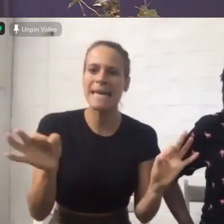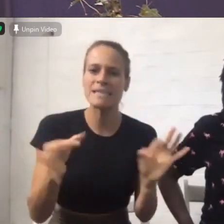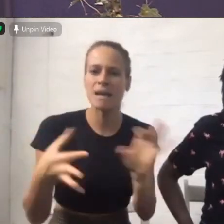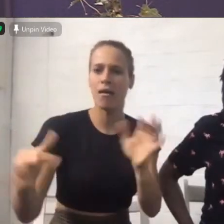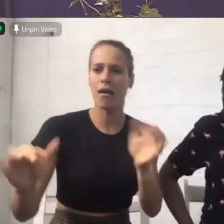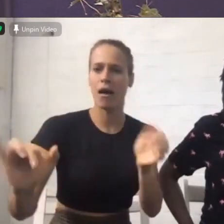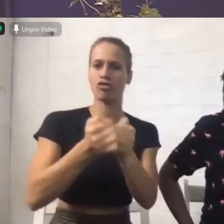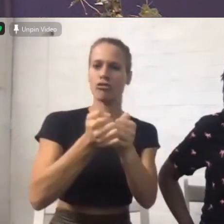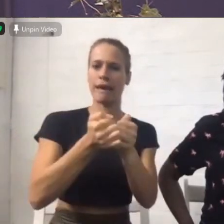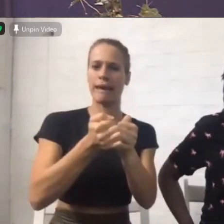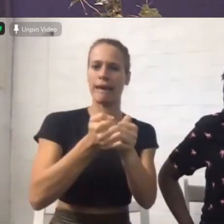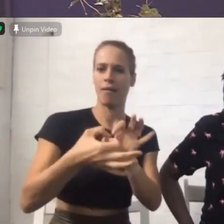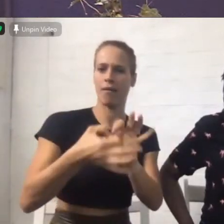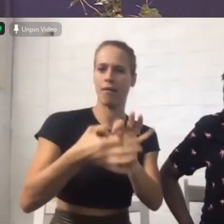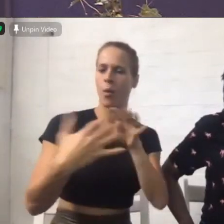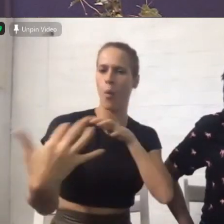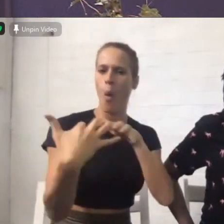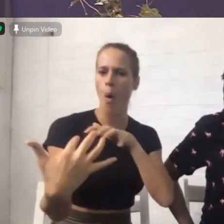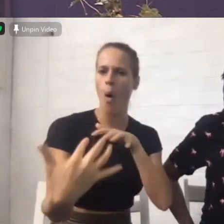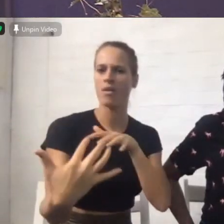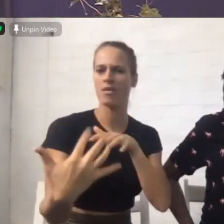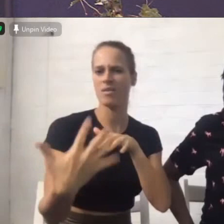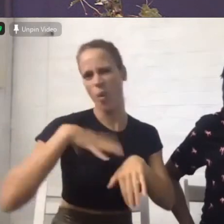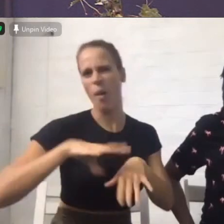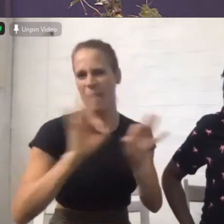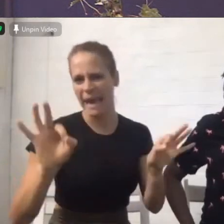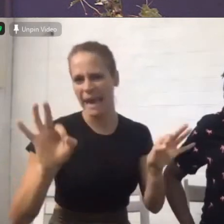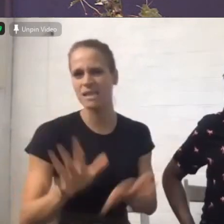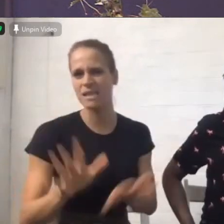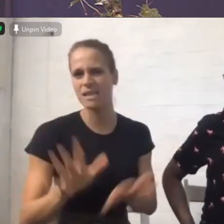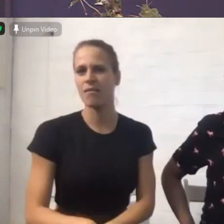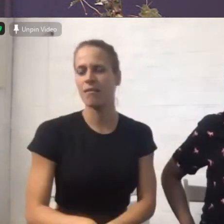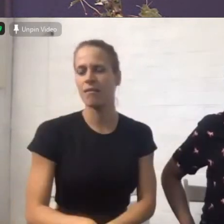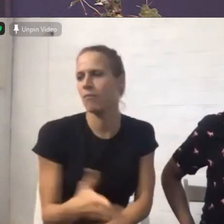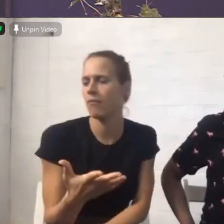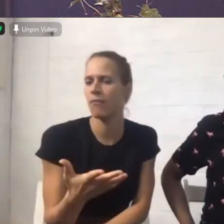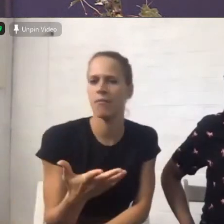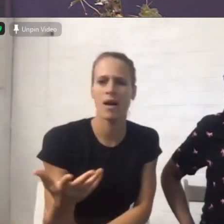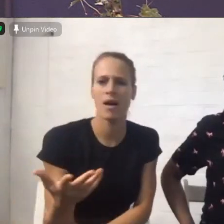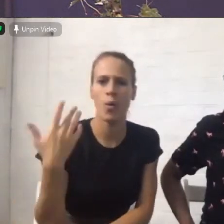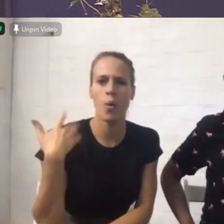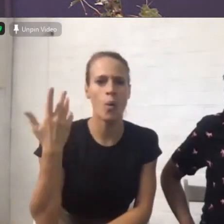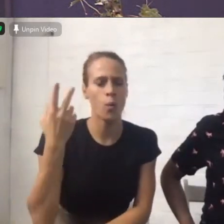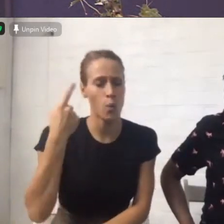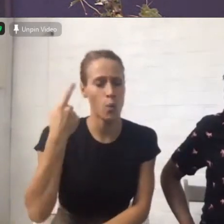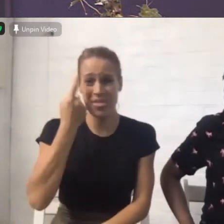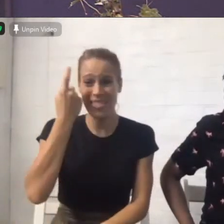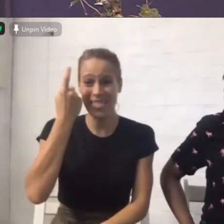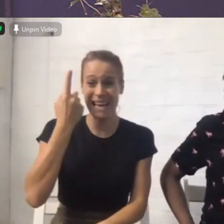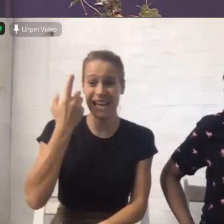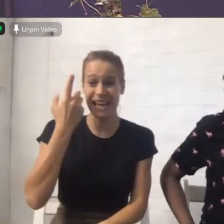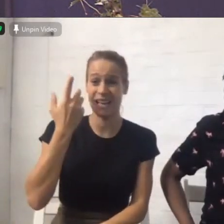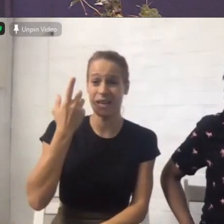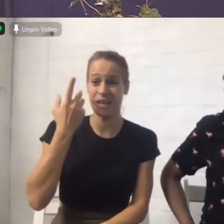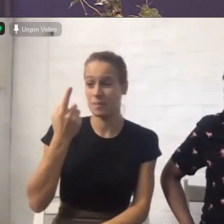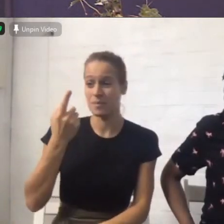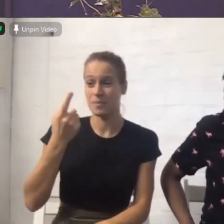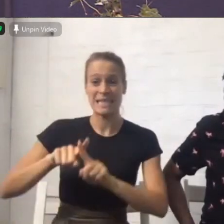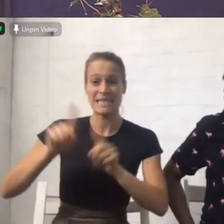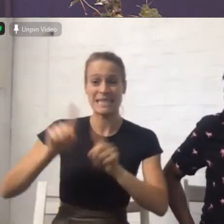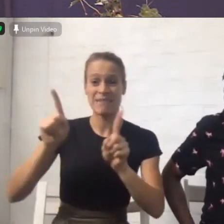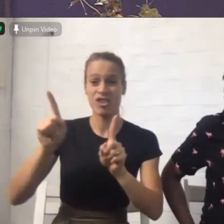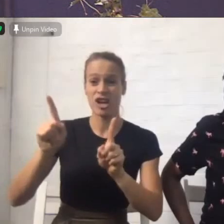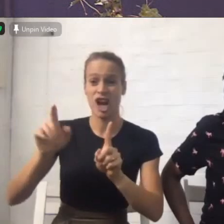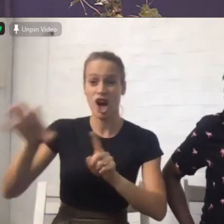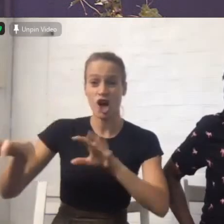You know, when we think of North and South Korea, the tension there, you know, staring at each other,